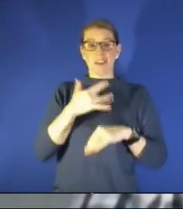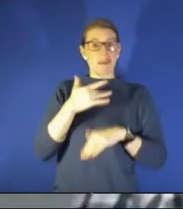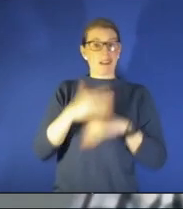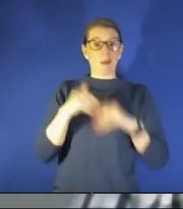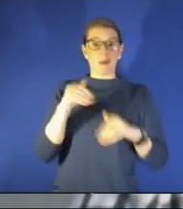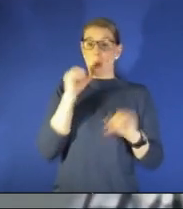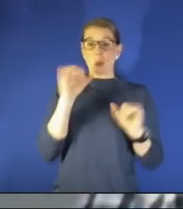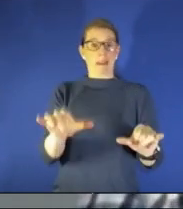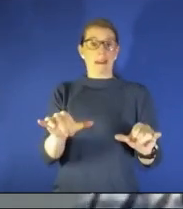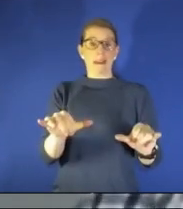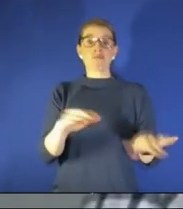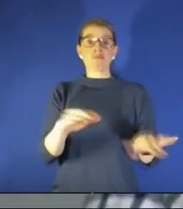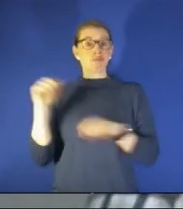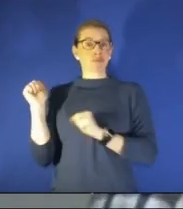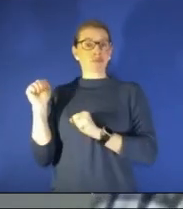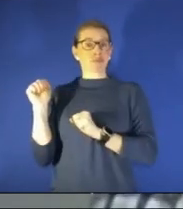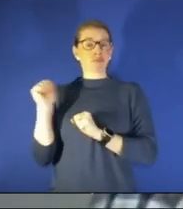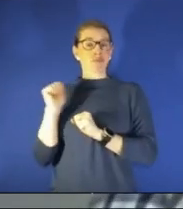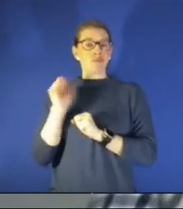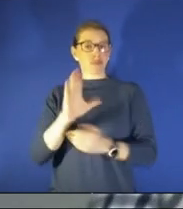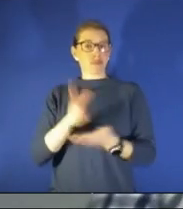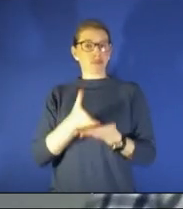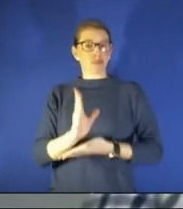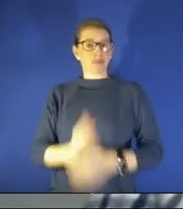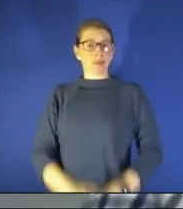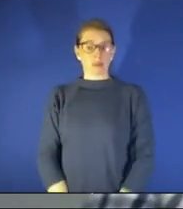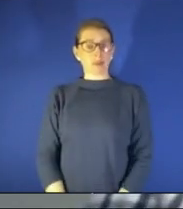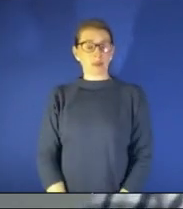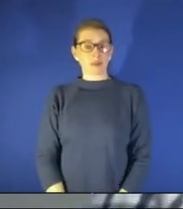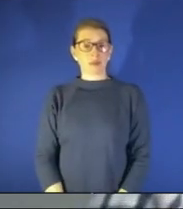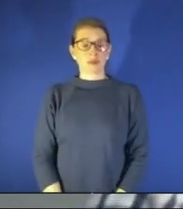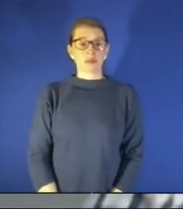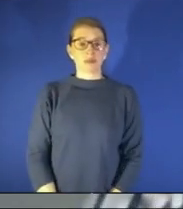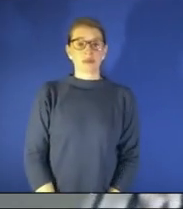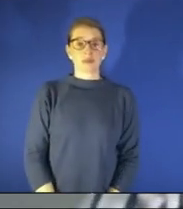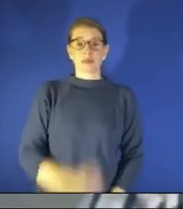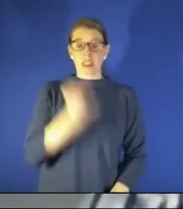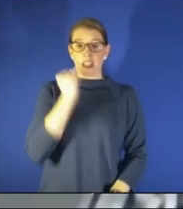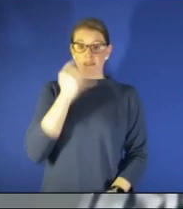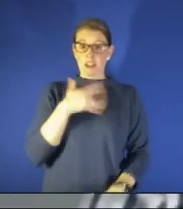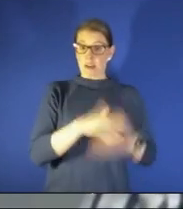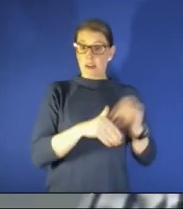if they're doing the things that make you feel comfortable then those are the restaurants you want to